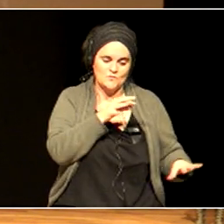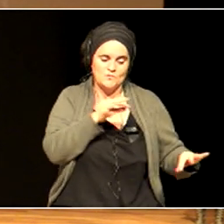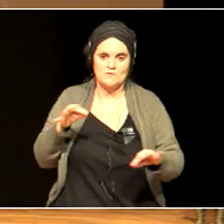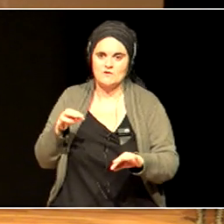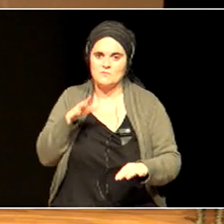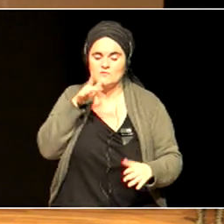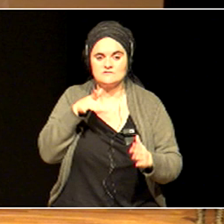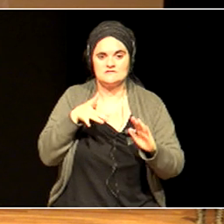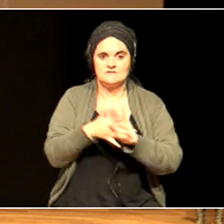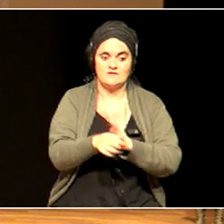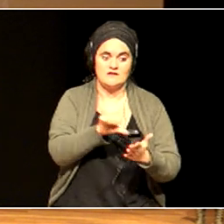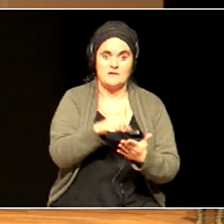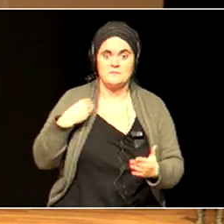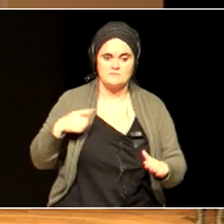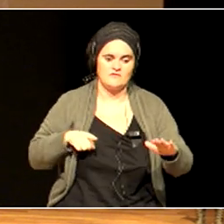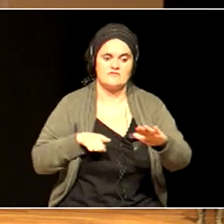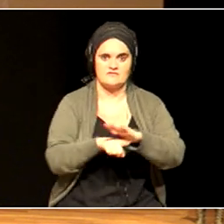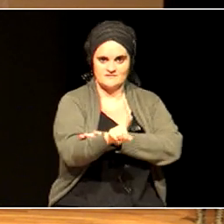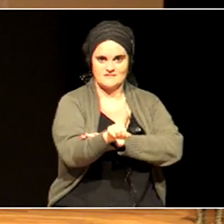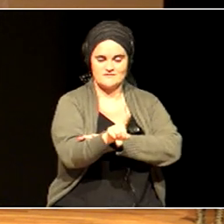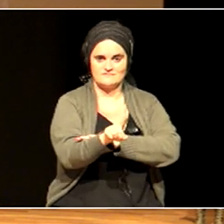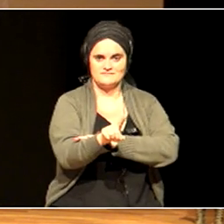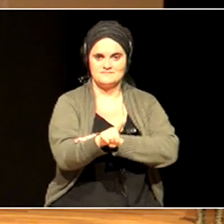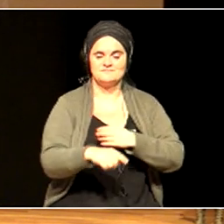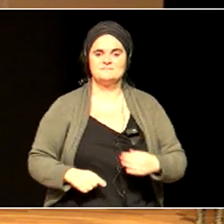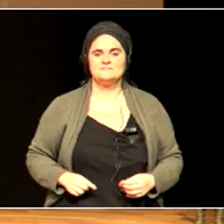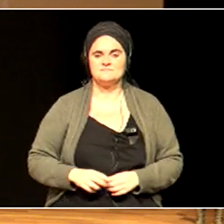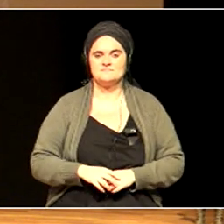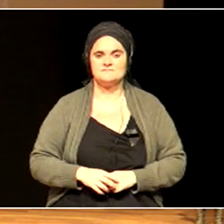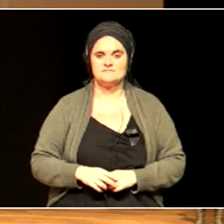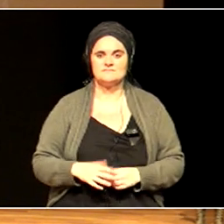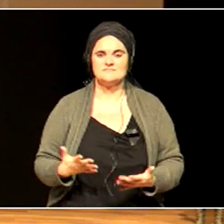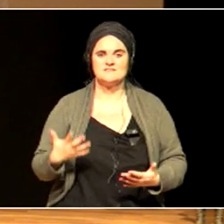And the oddity is that the school curriculum looks rather different.